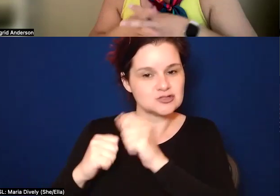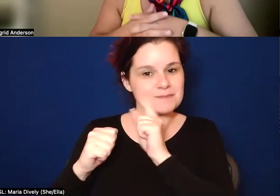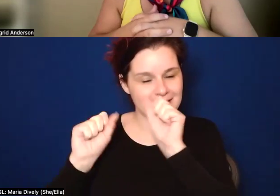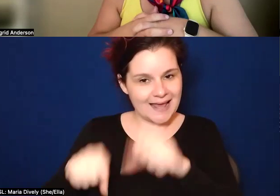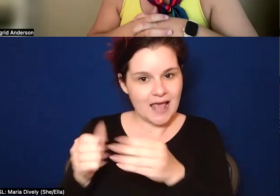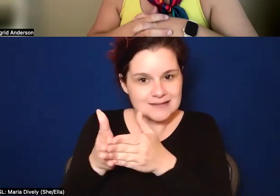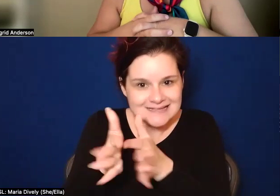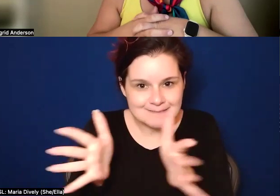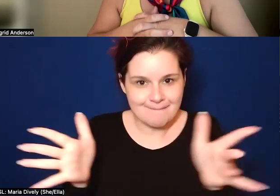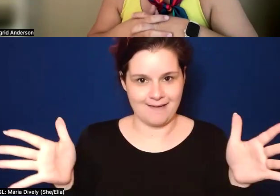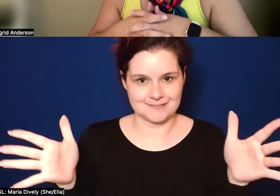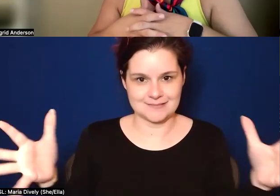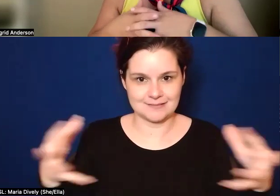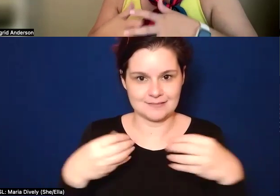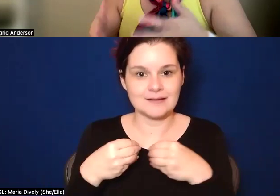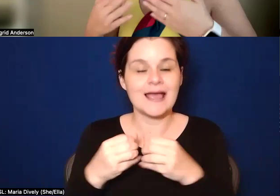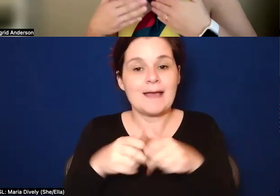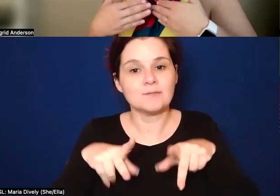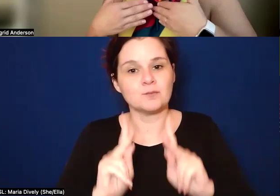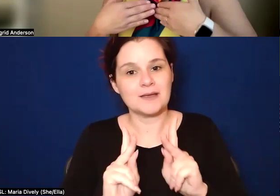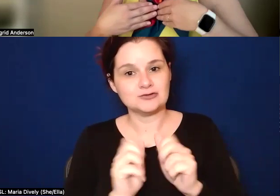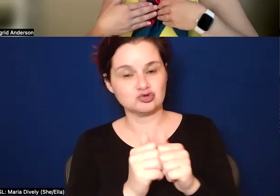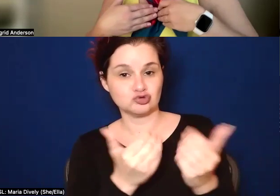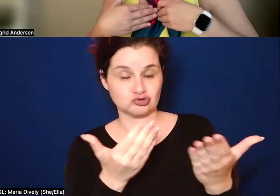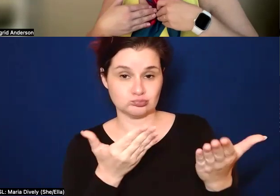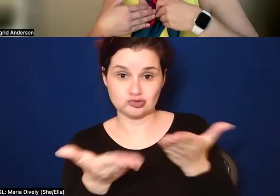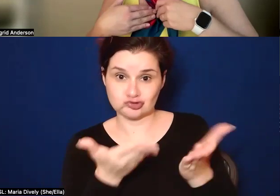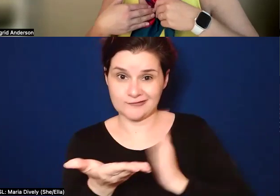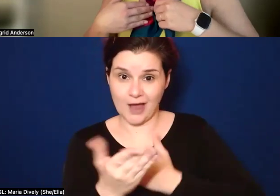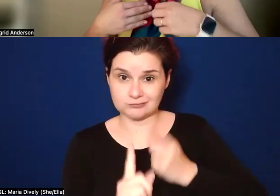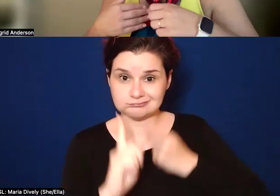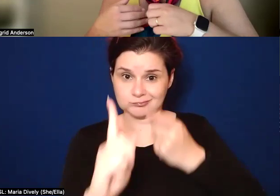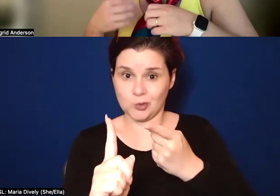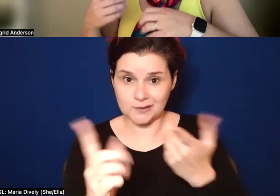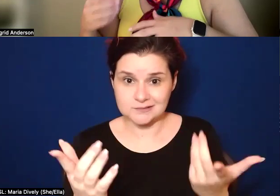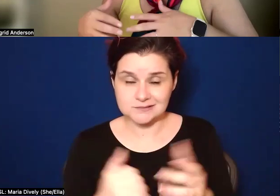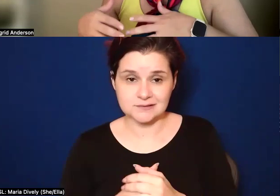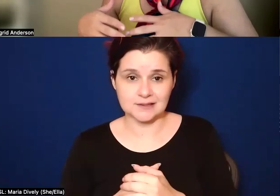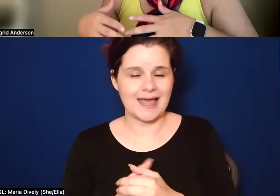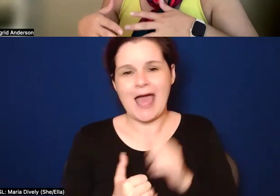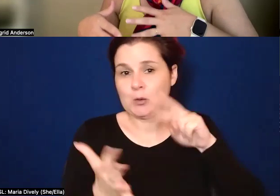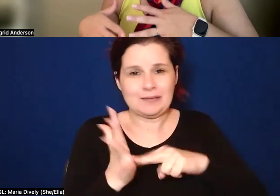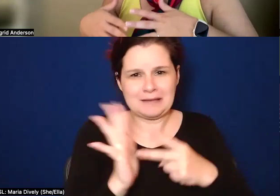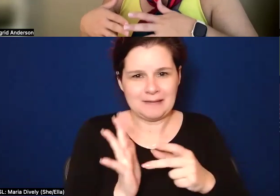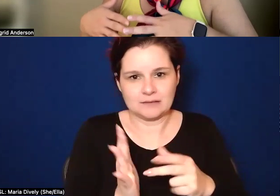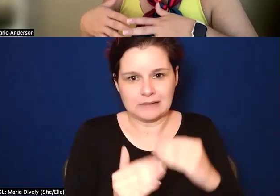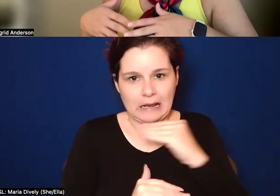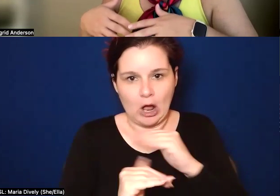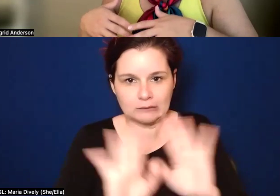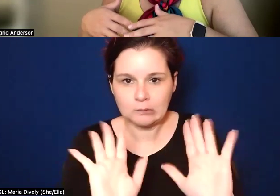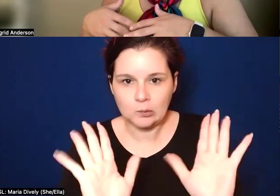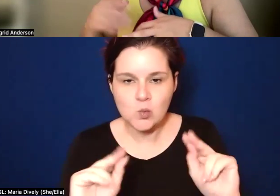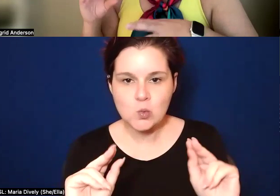um, and to allow that to serve, to serve our purposes. I don't think it means being dishonest or,